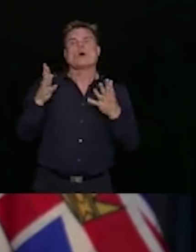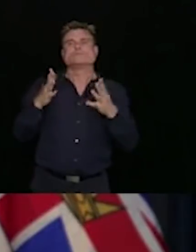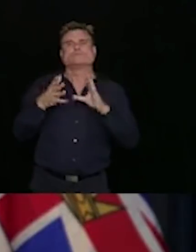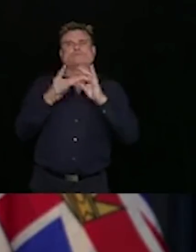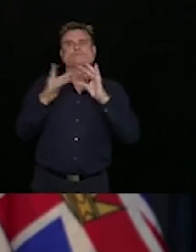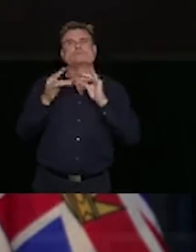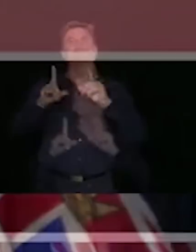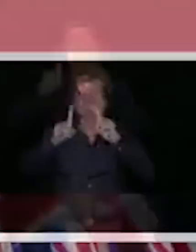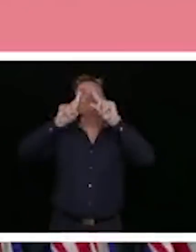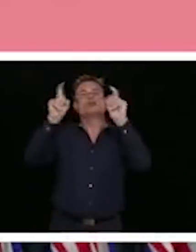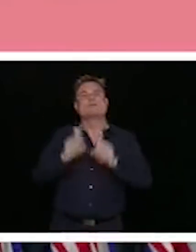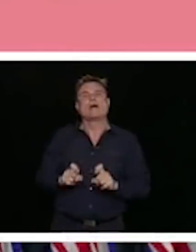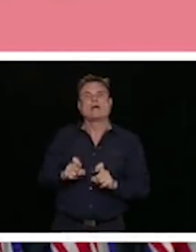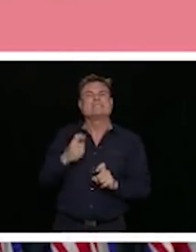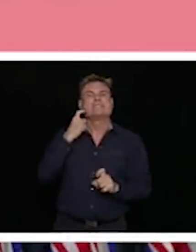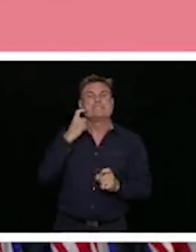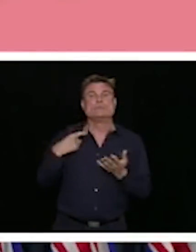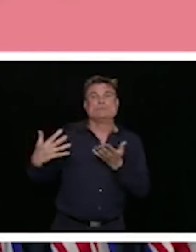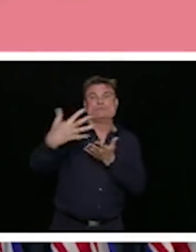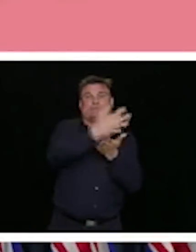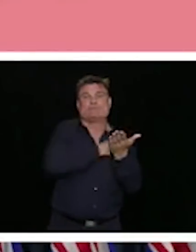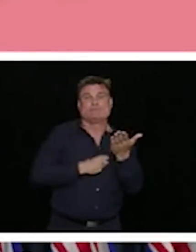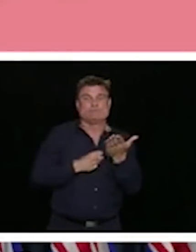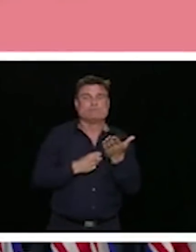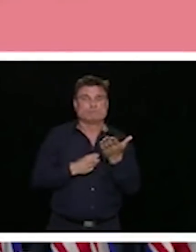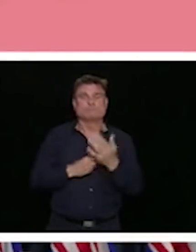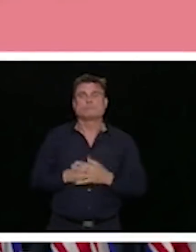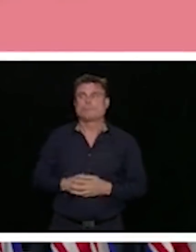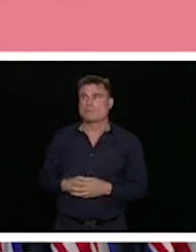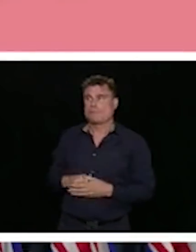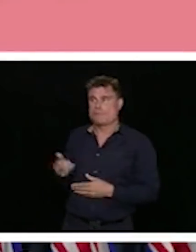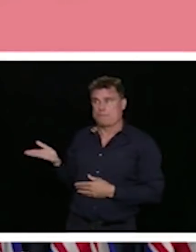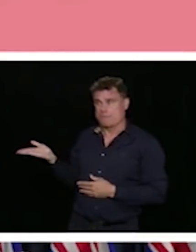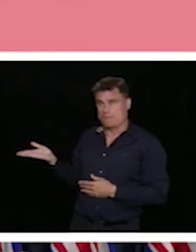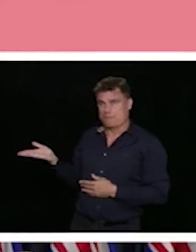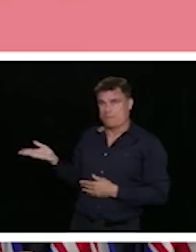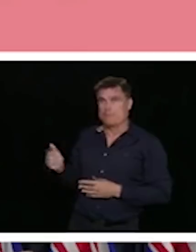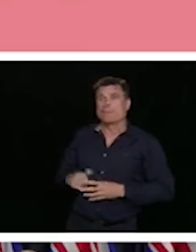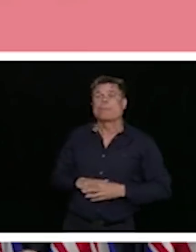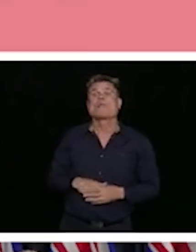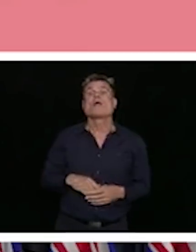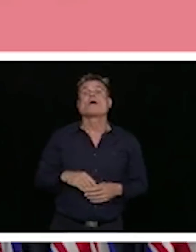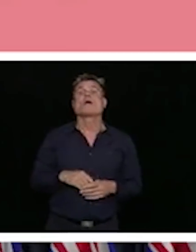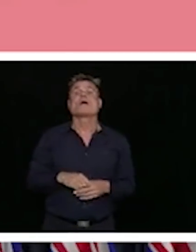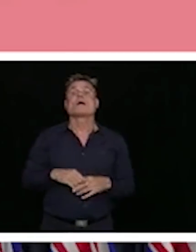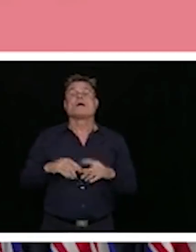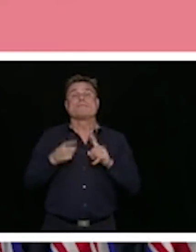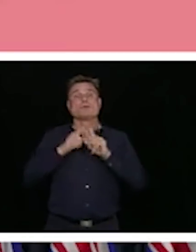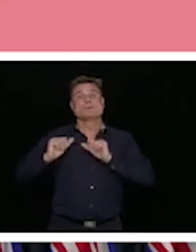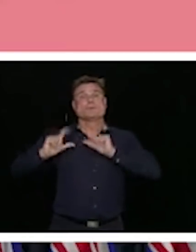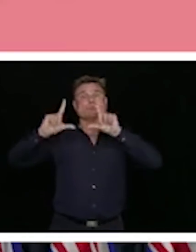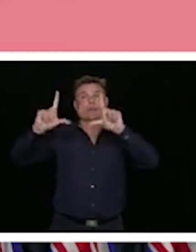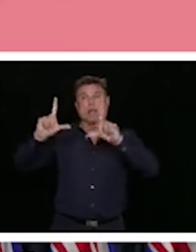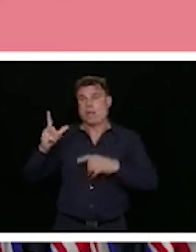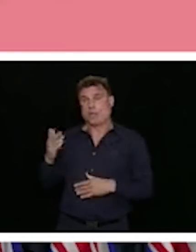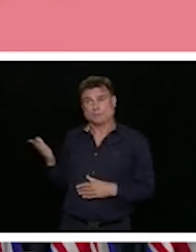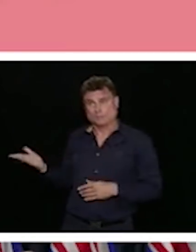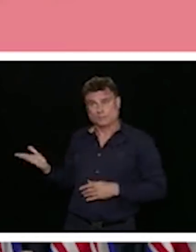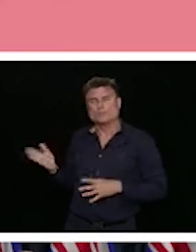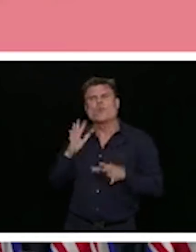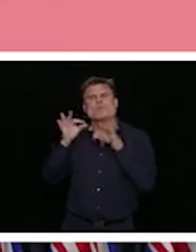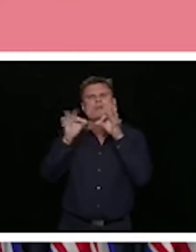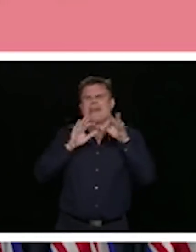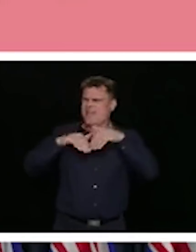So to start with, we are going to give you an update on how and where the virus has affected people in British